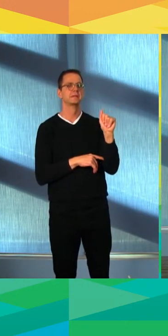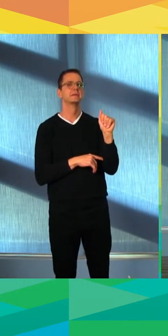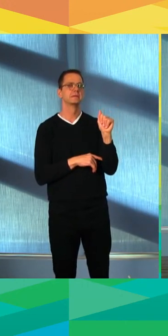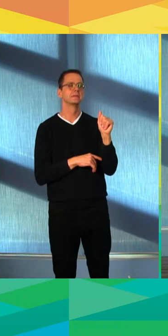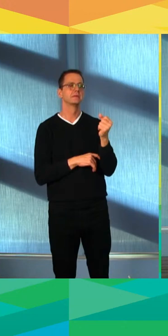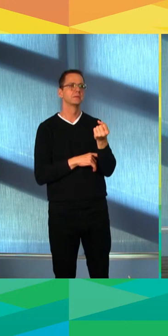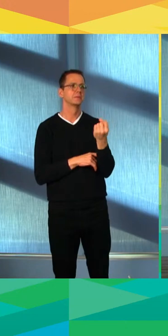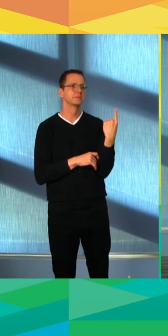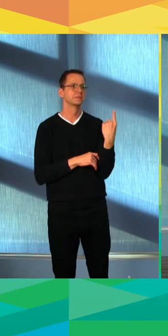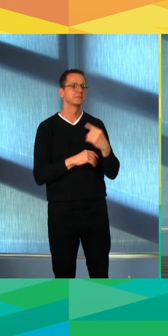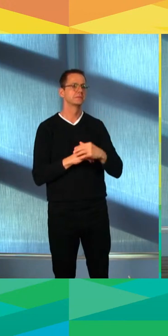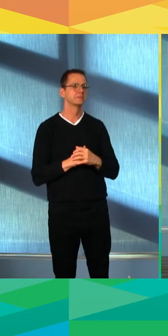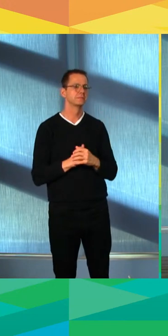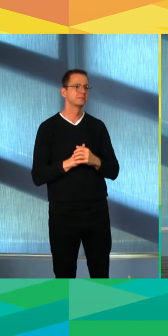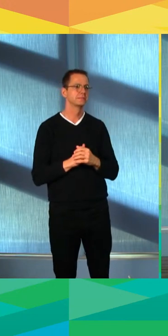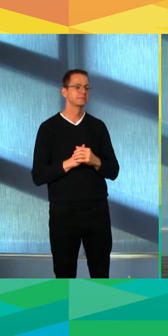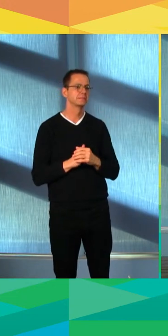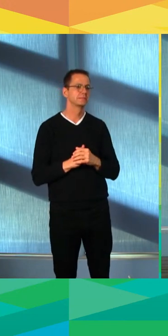So Dustin, please.